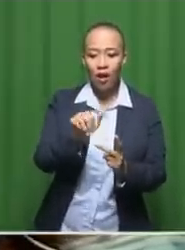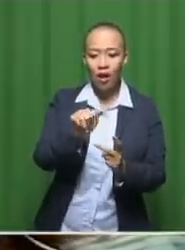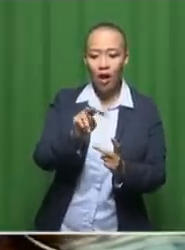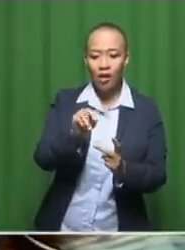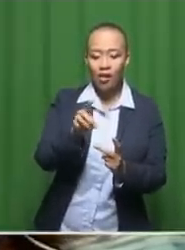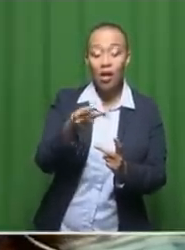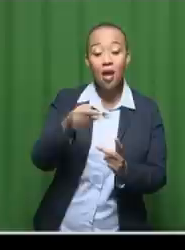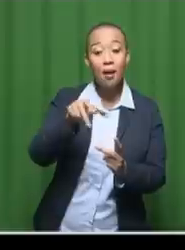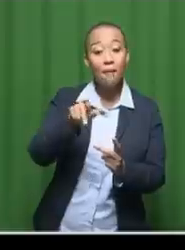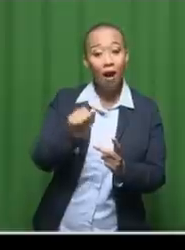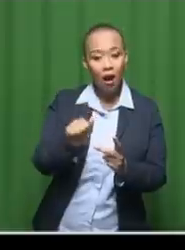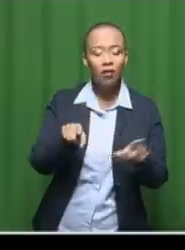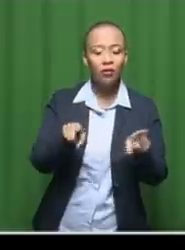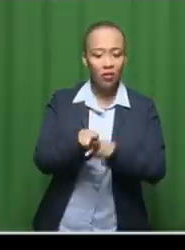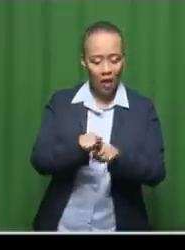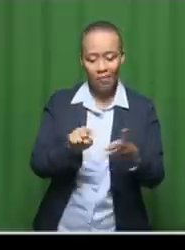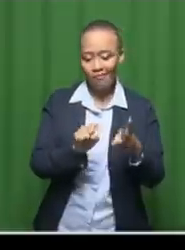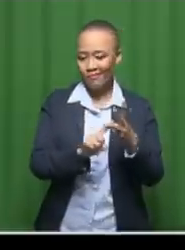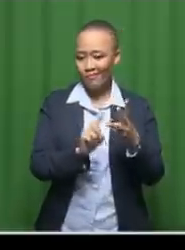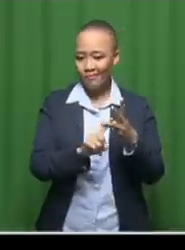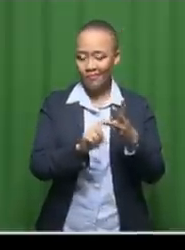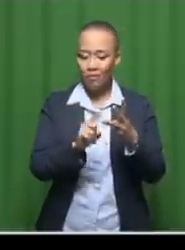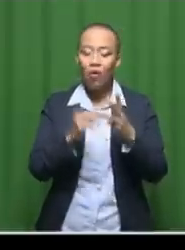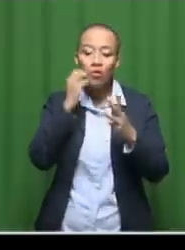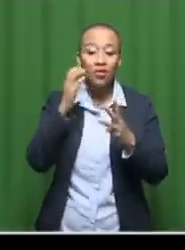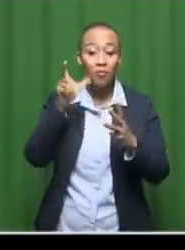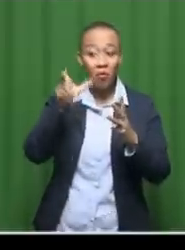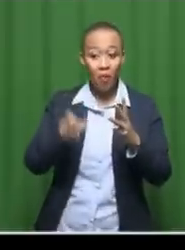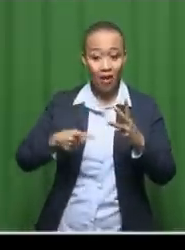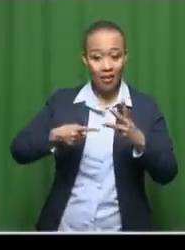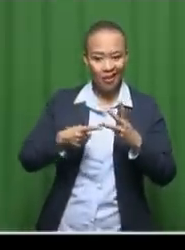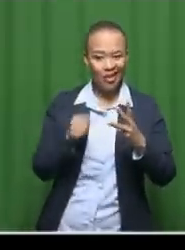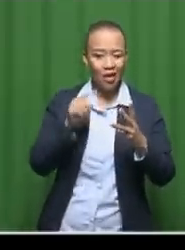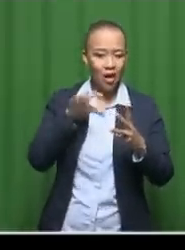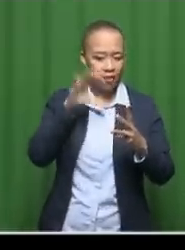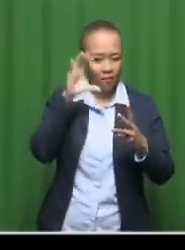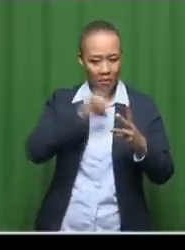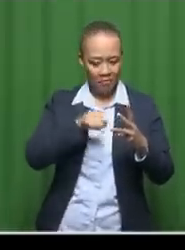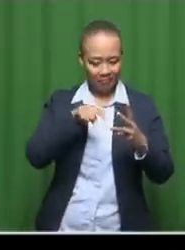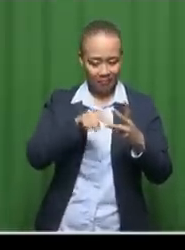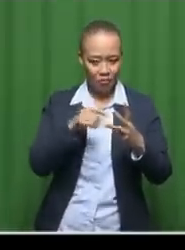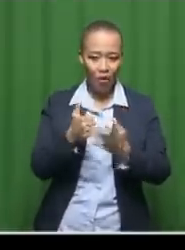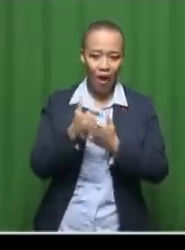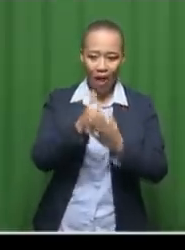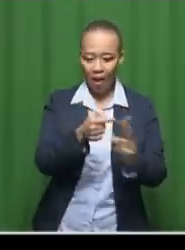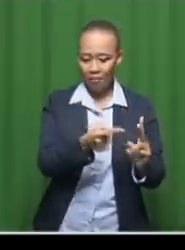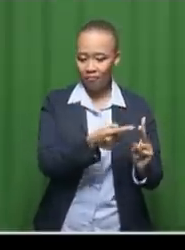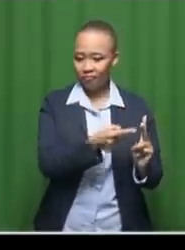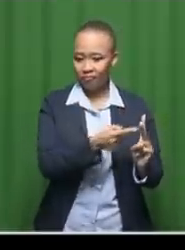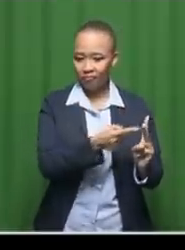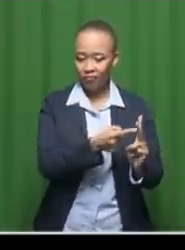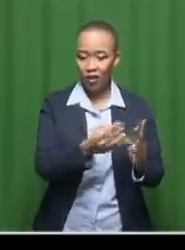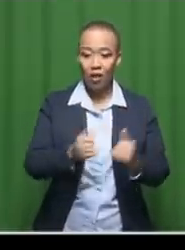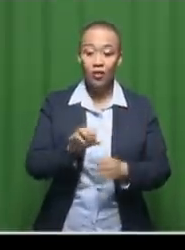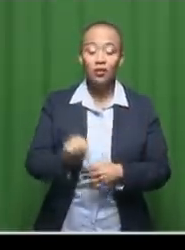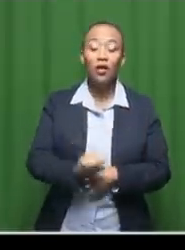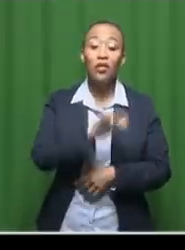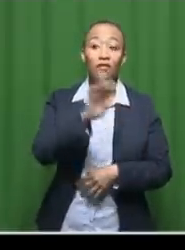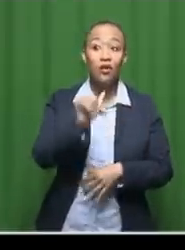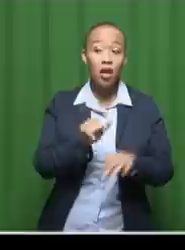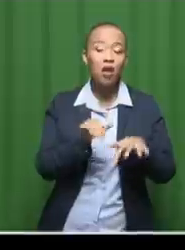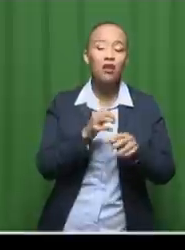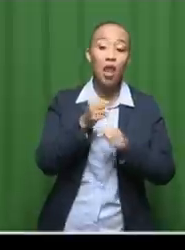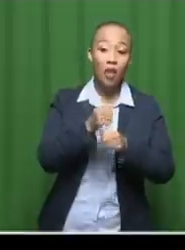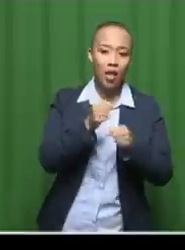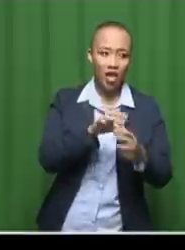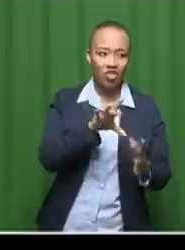as well as a Mozambican national who was said to be assisting them. So a South African delegation has now arrived